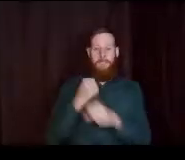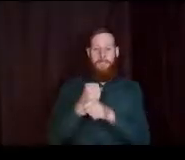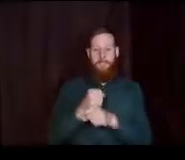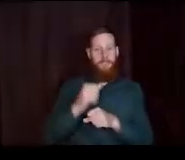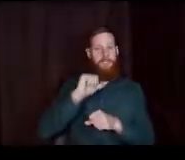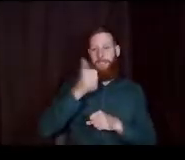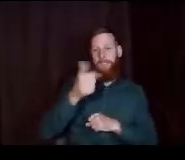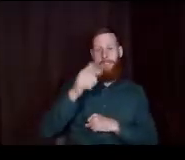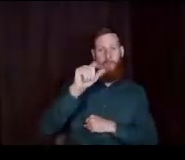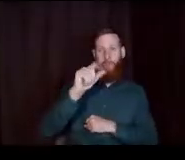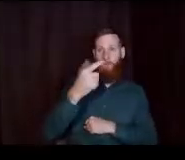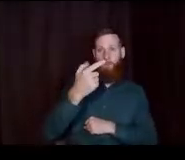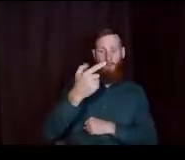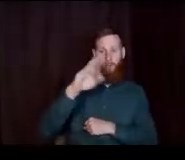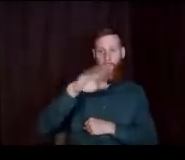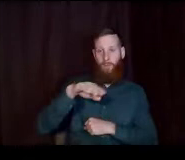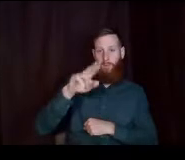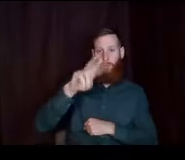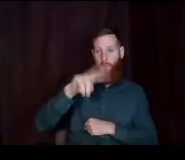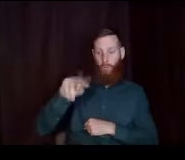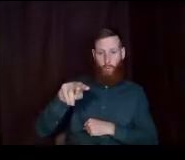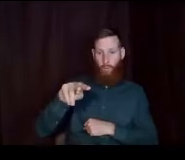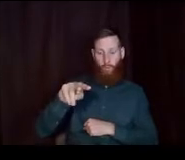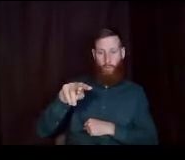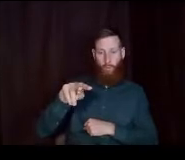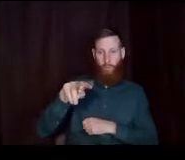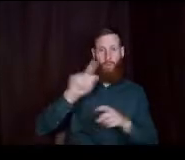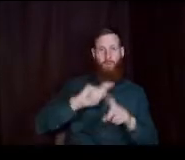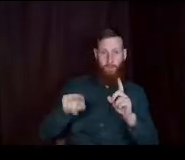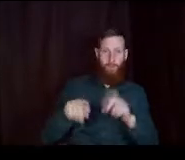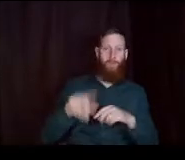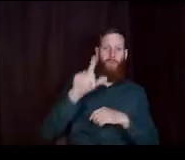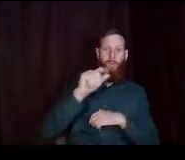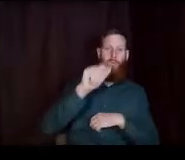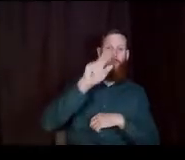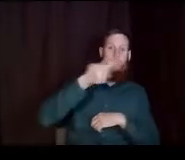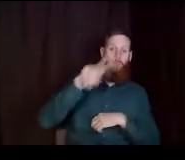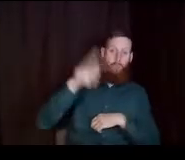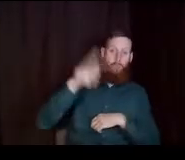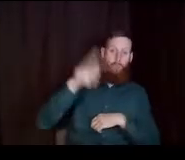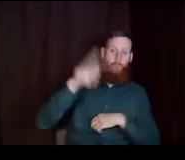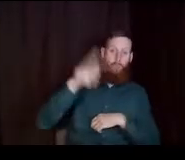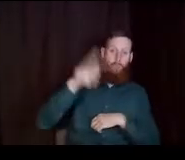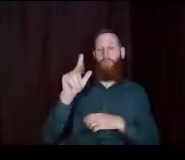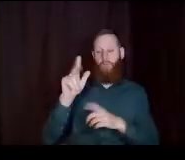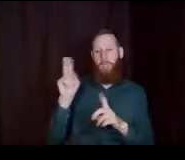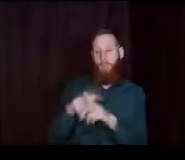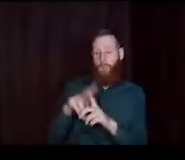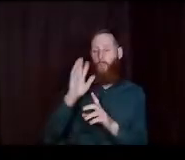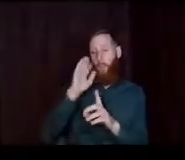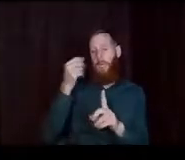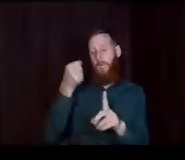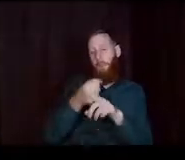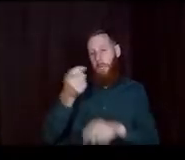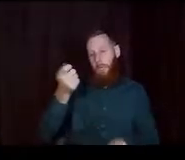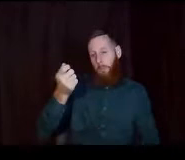2021 2022 application. But the 2022 2023 application. It will impact you a little bit.